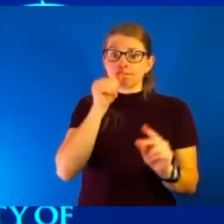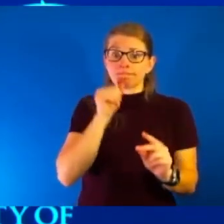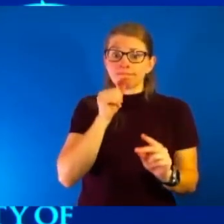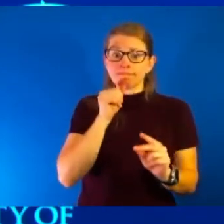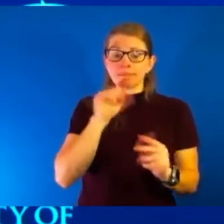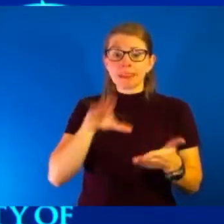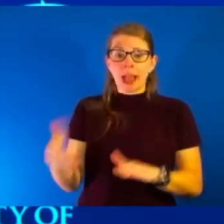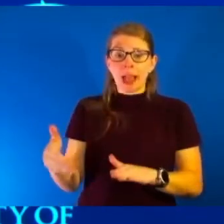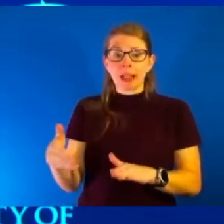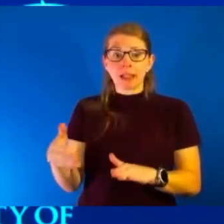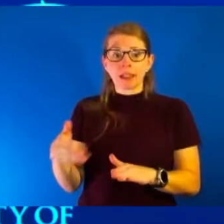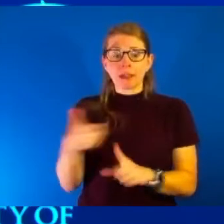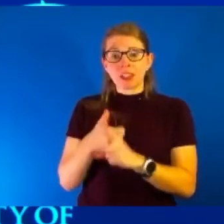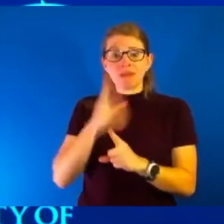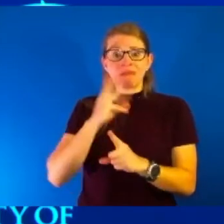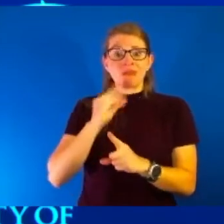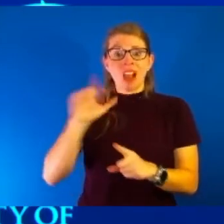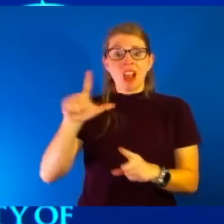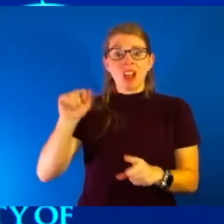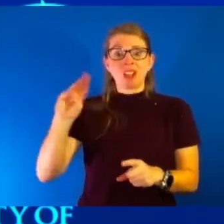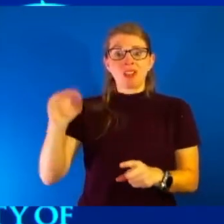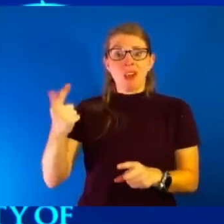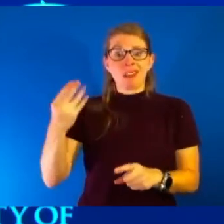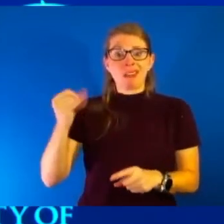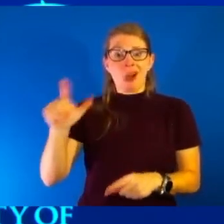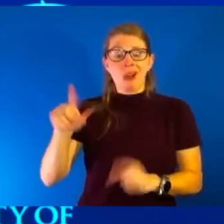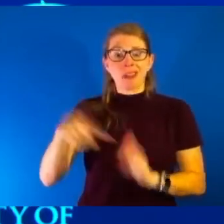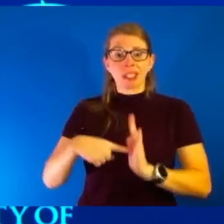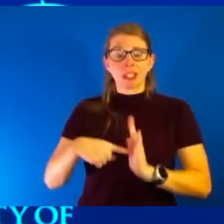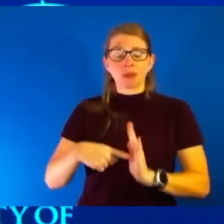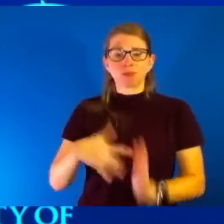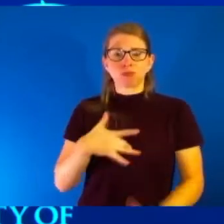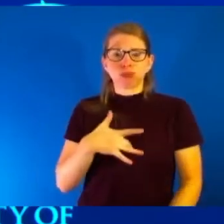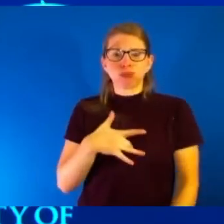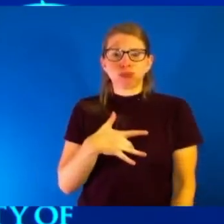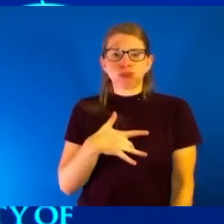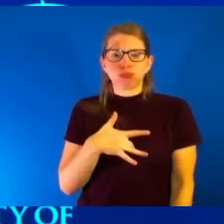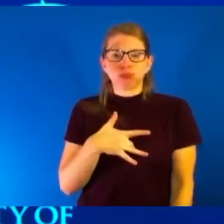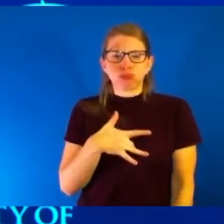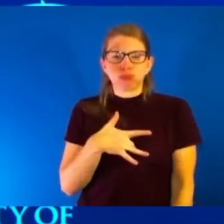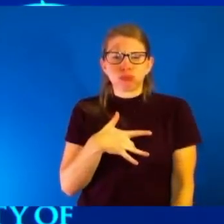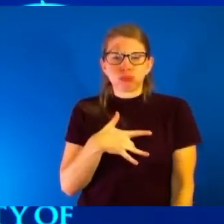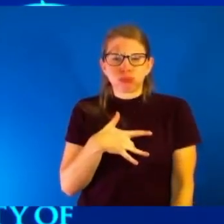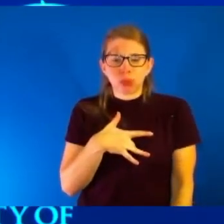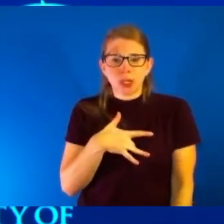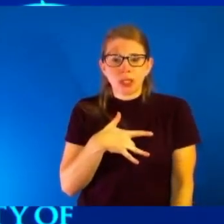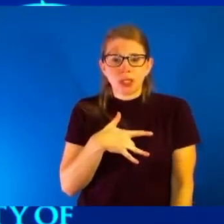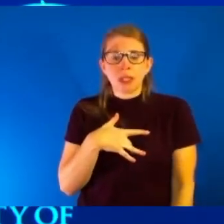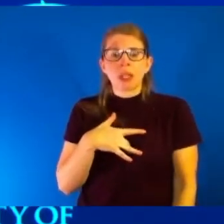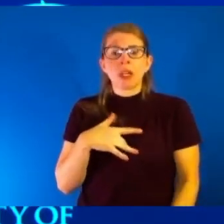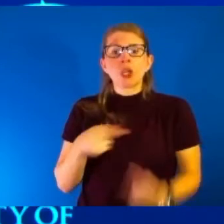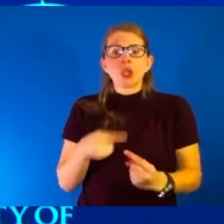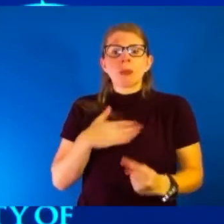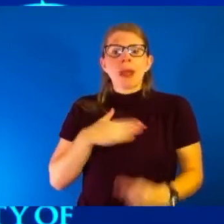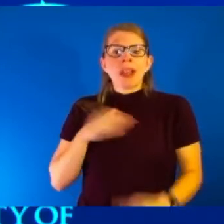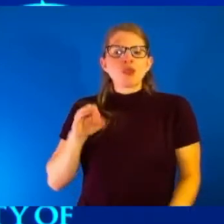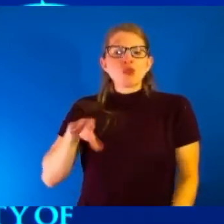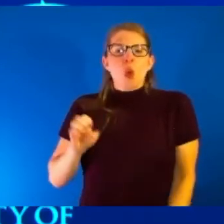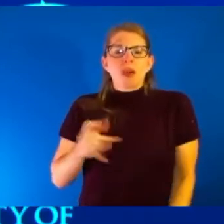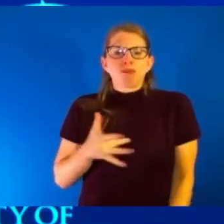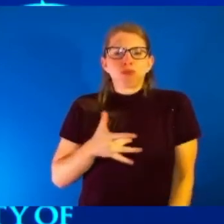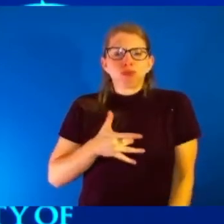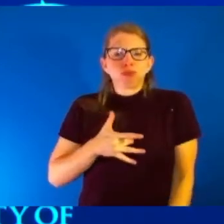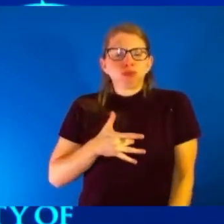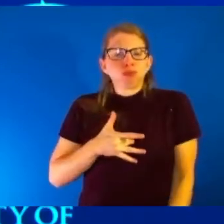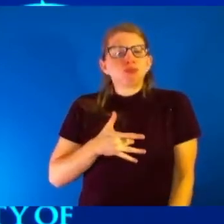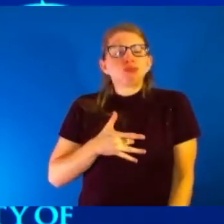syndrome, it hurts you to your core, to your core, to watch something that is really